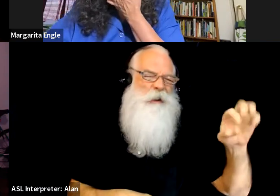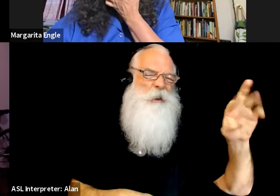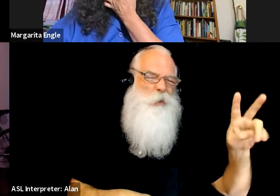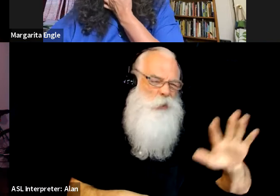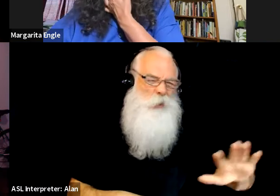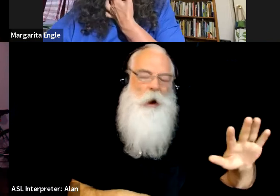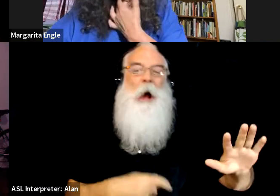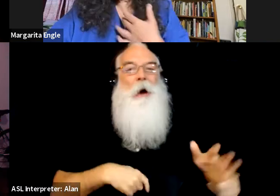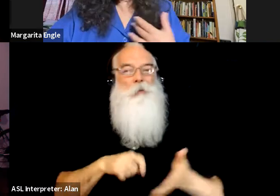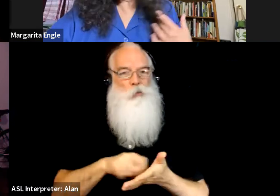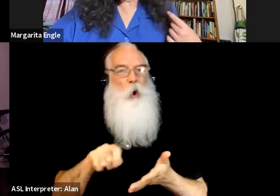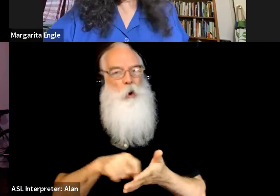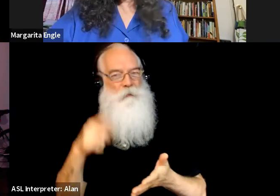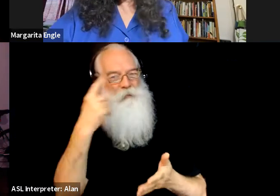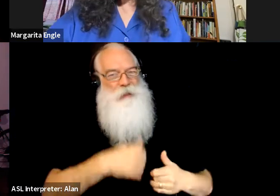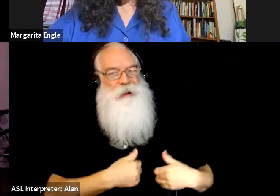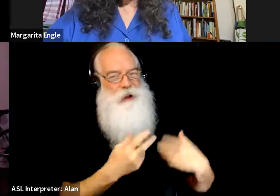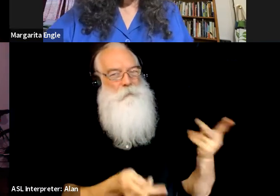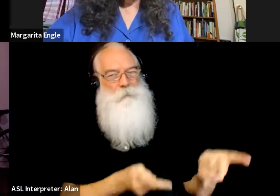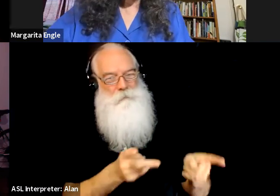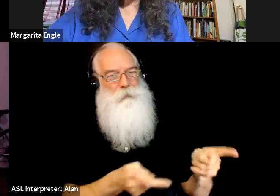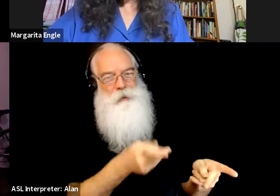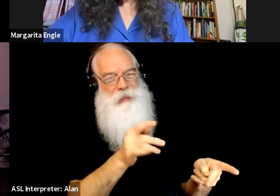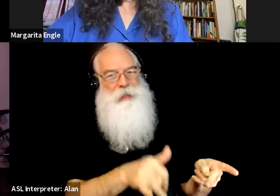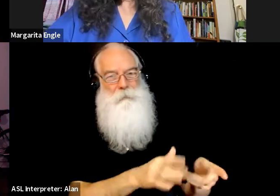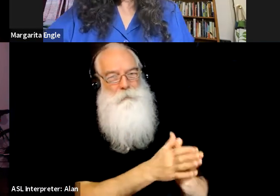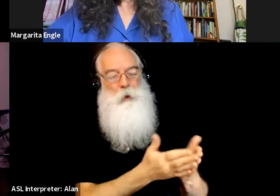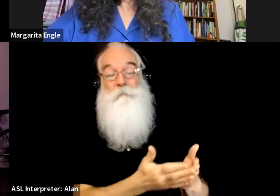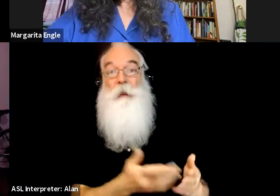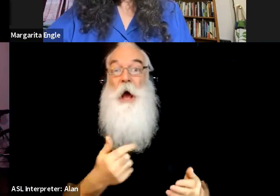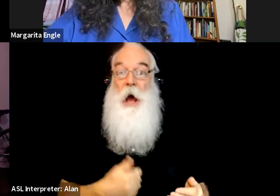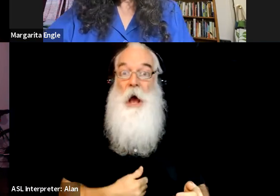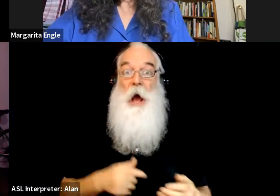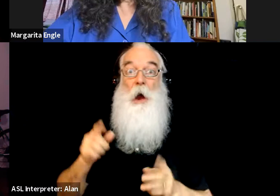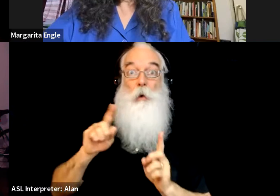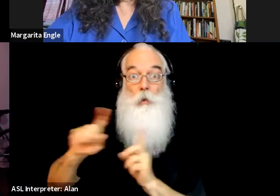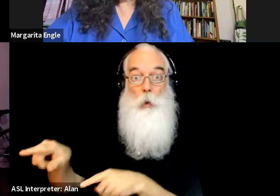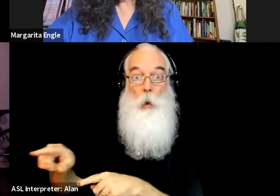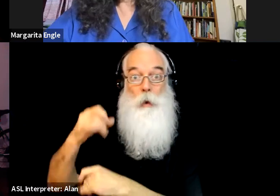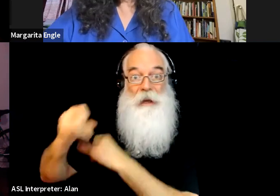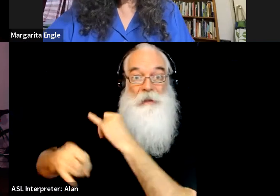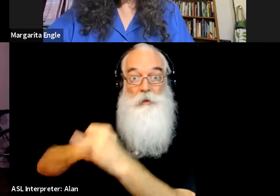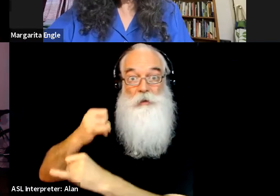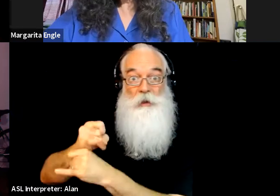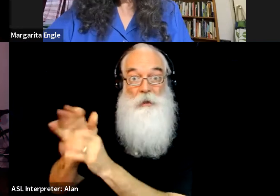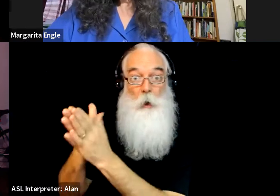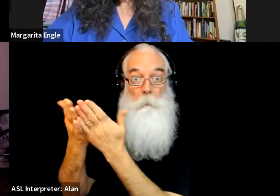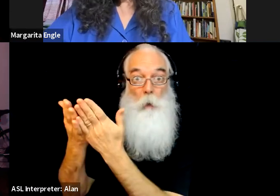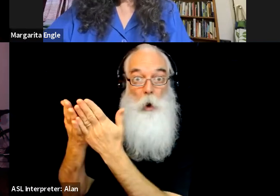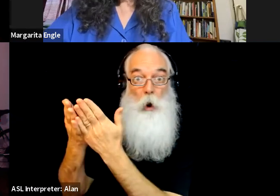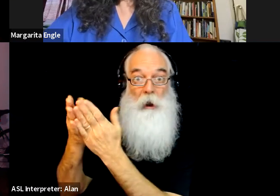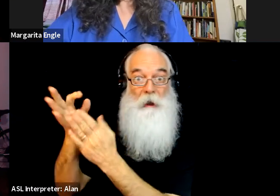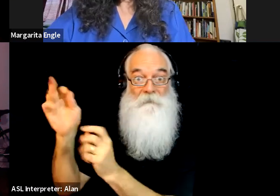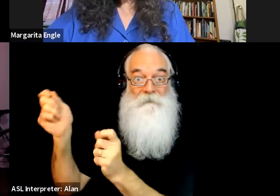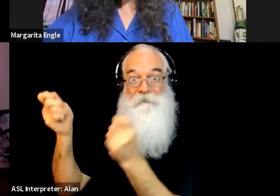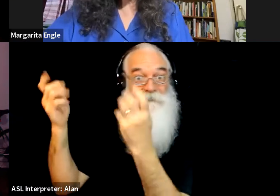like, for instance, I went to, um, the international book fair in, in Argentina and